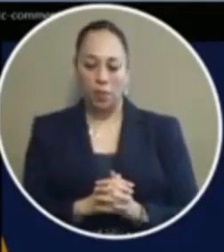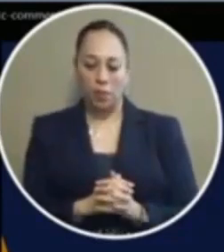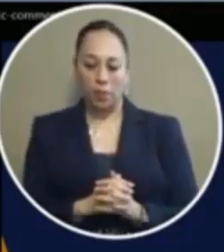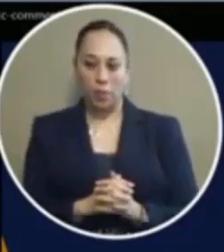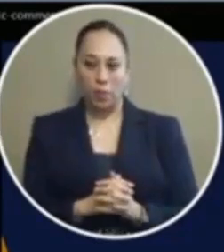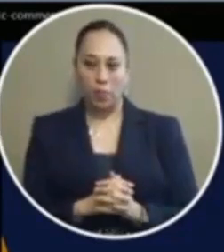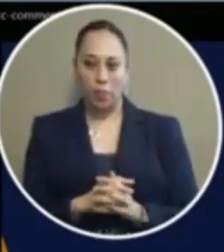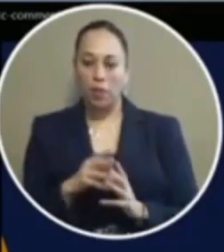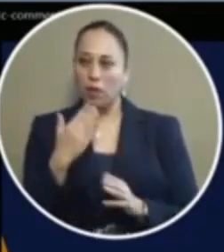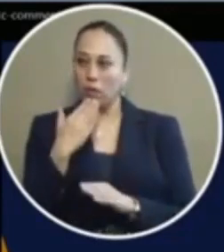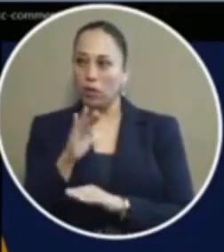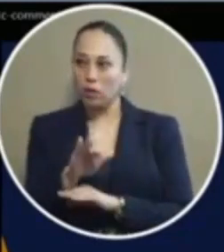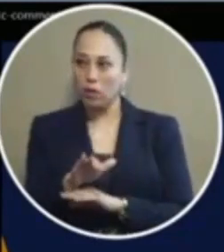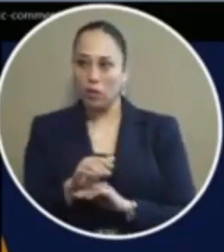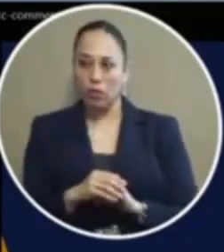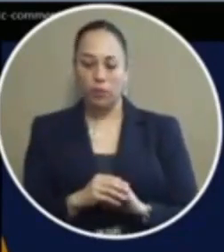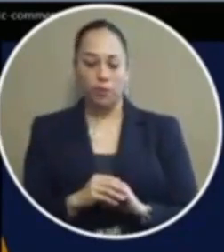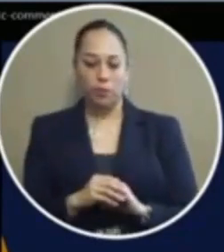good afternoon